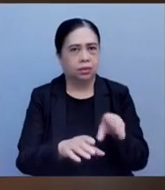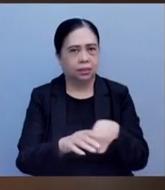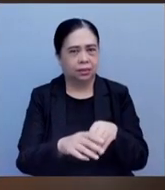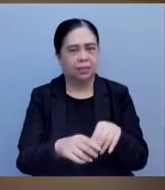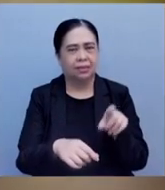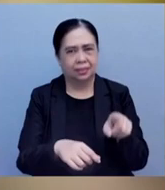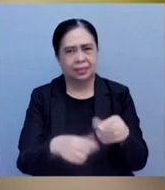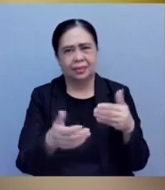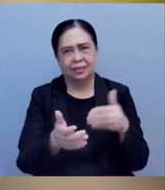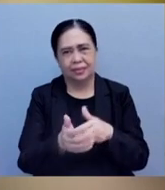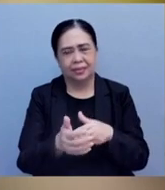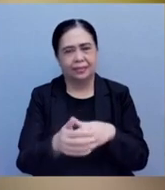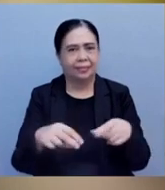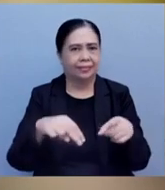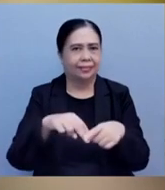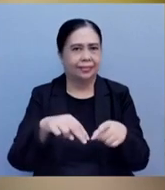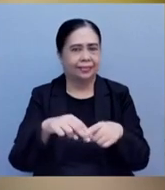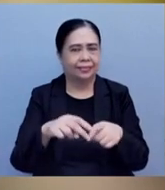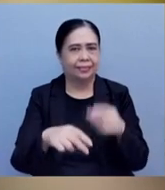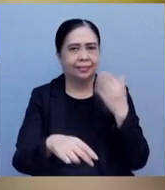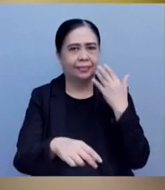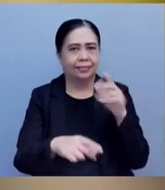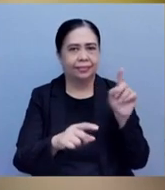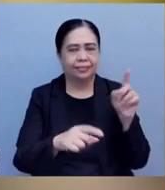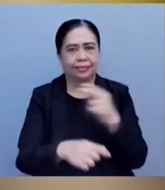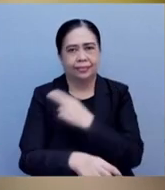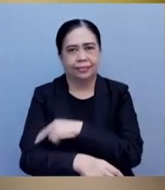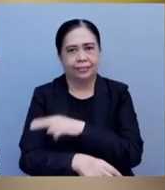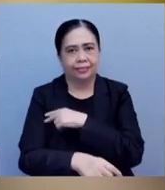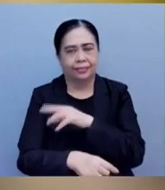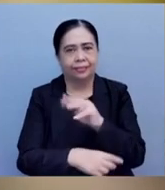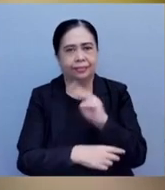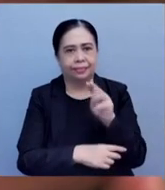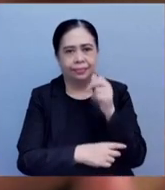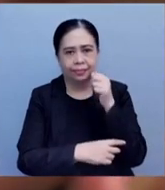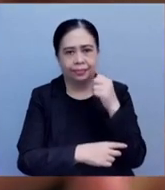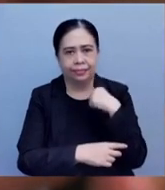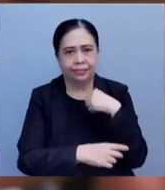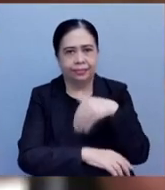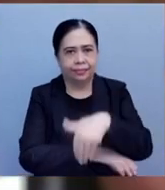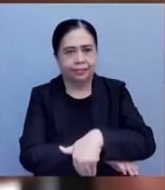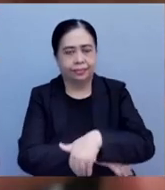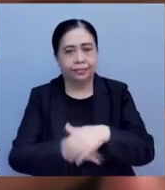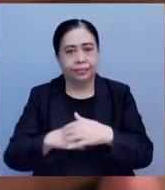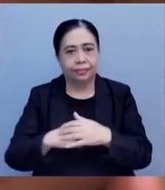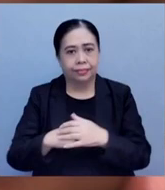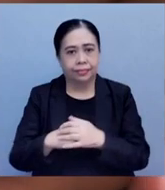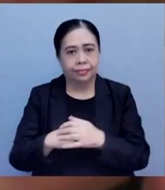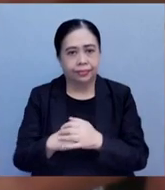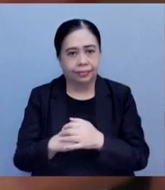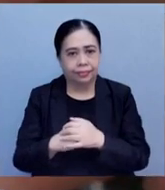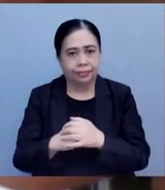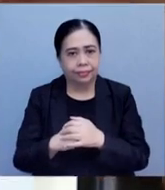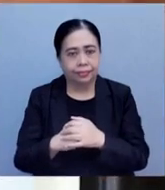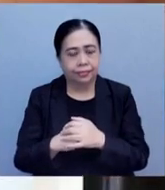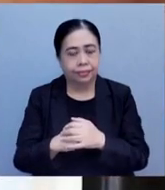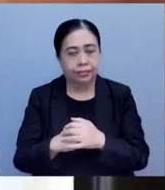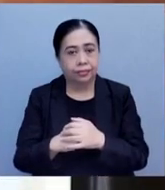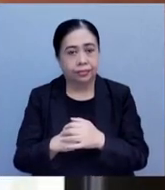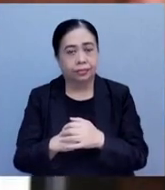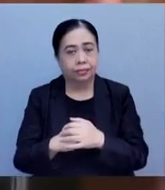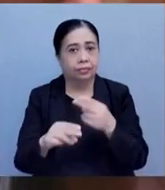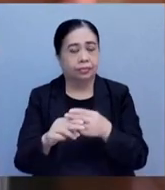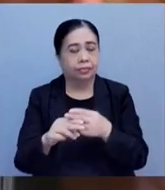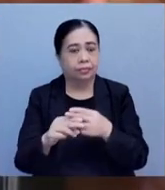victim of hazing died in a hospital in Manila yesterday evening. The bereaved family identified the victim as Aldrin